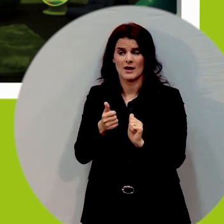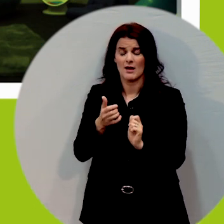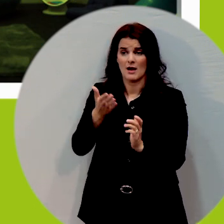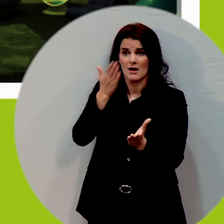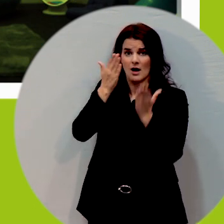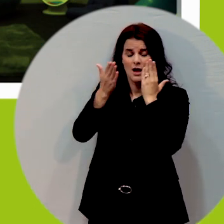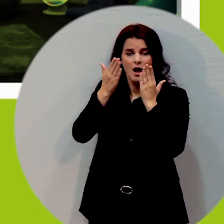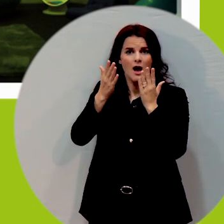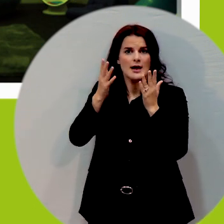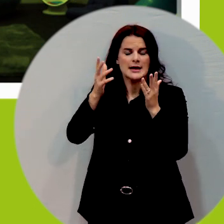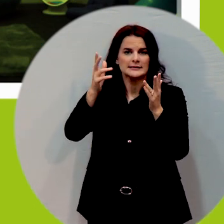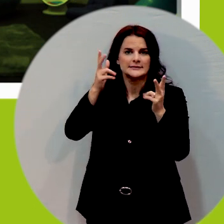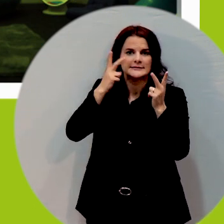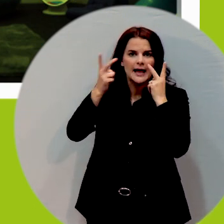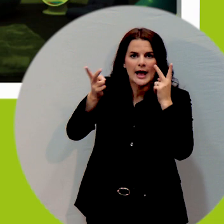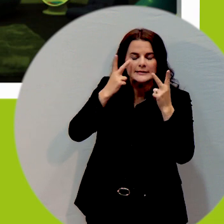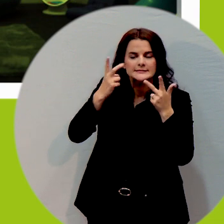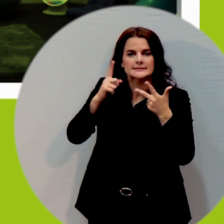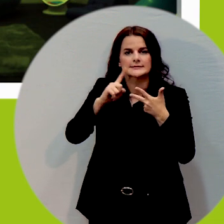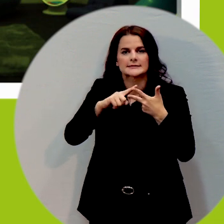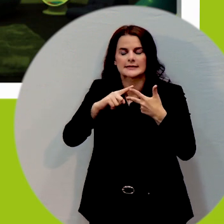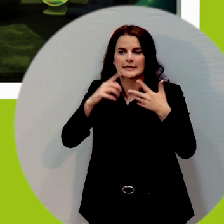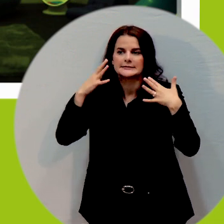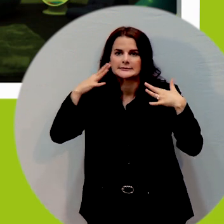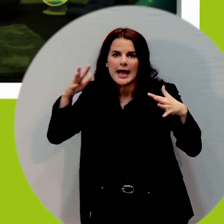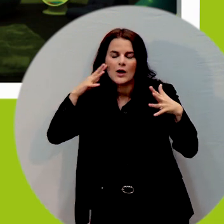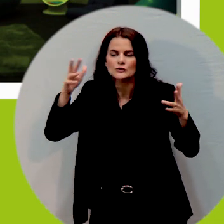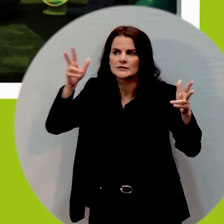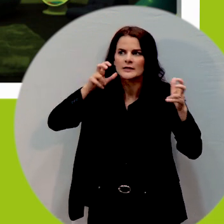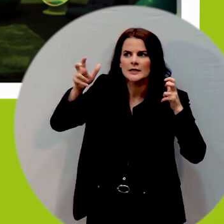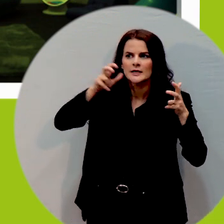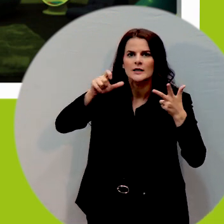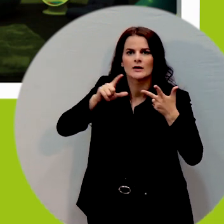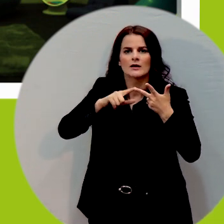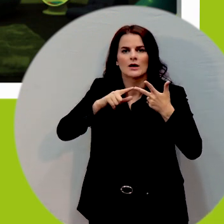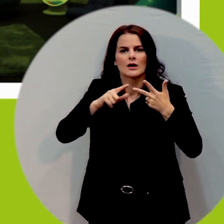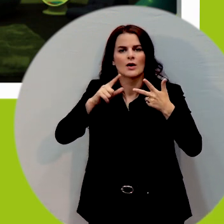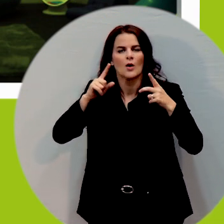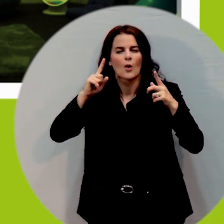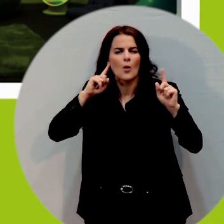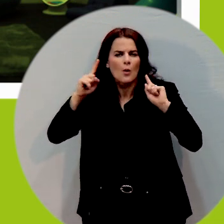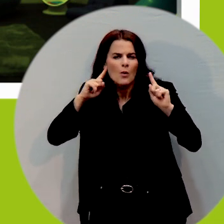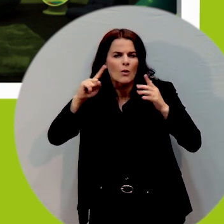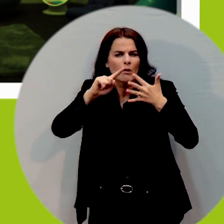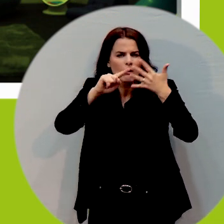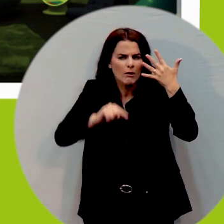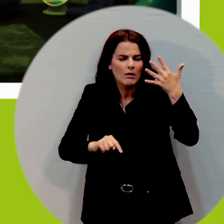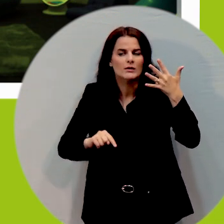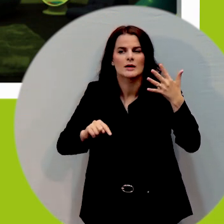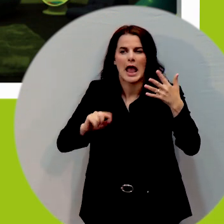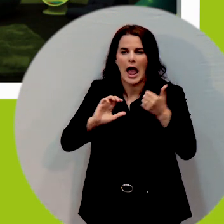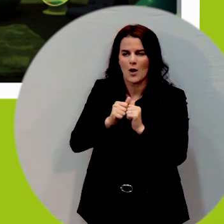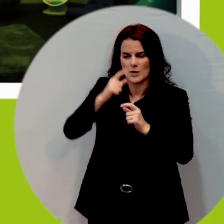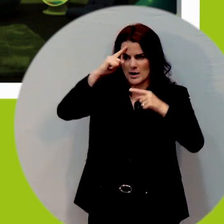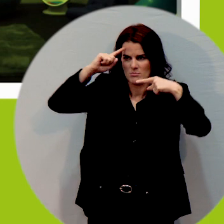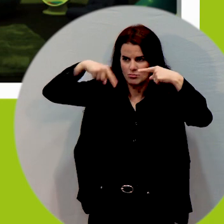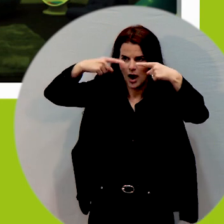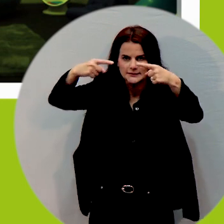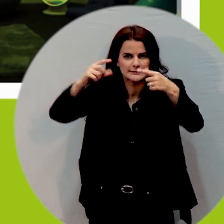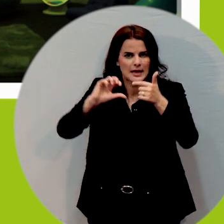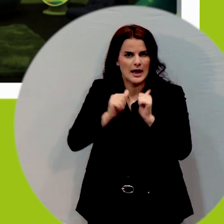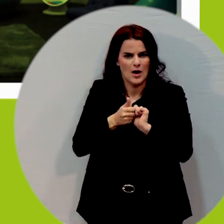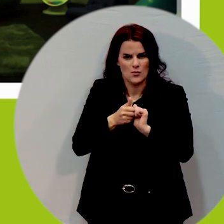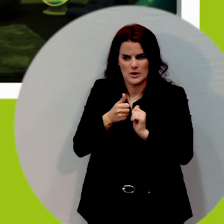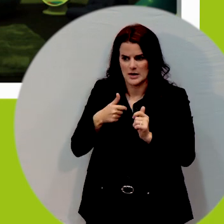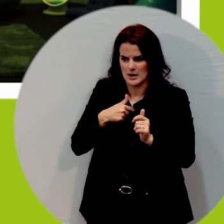we process those so that we can use in environments or engage in environments around us so by having spaces like